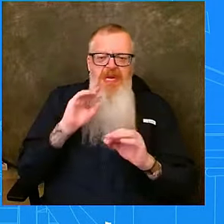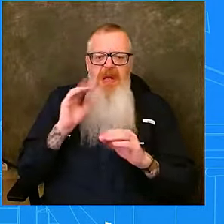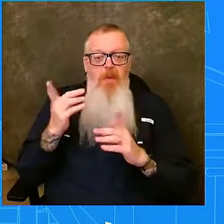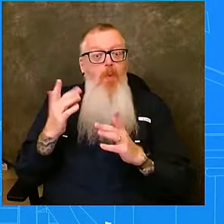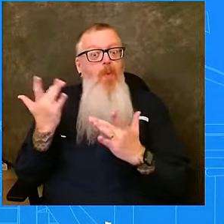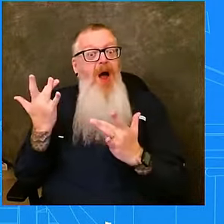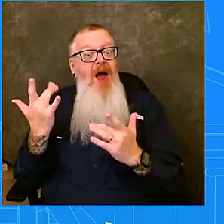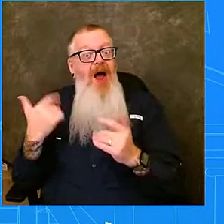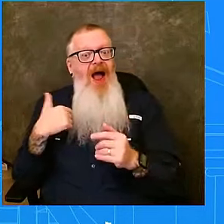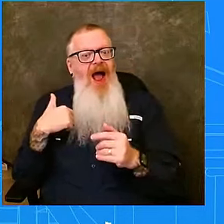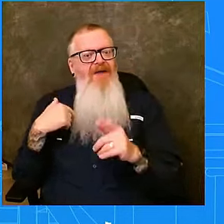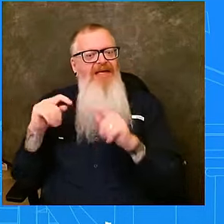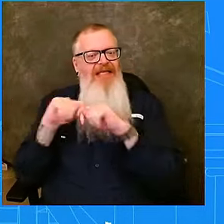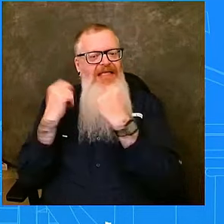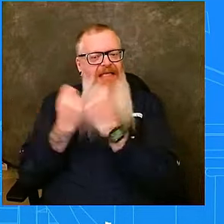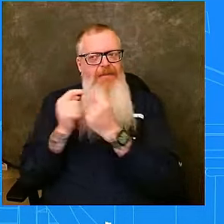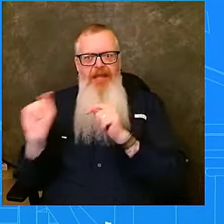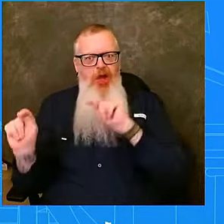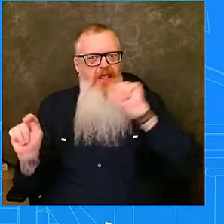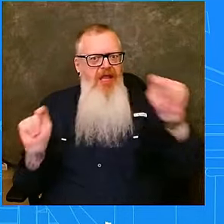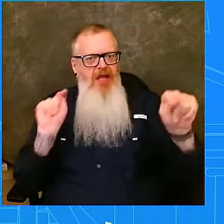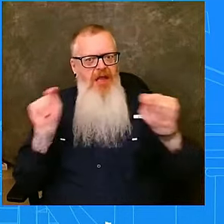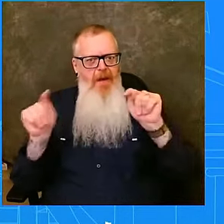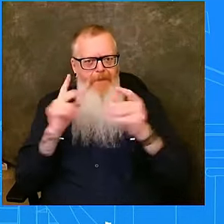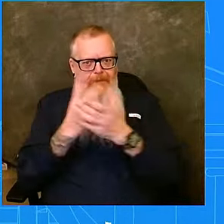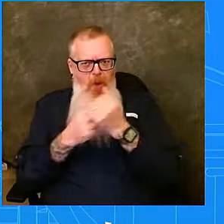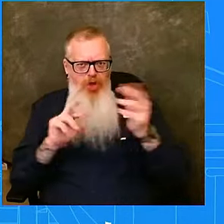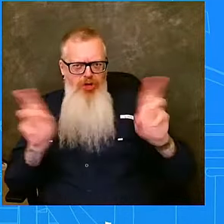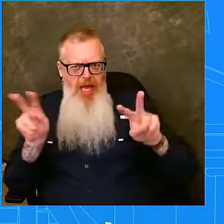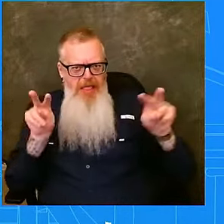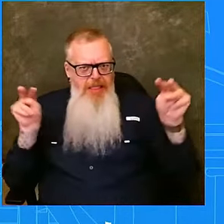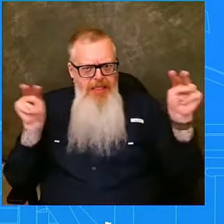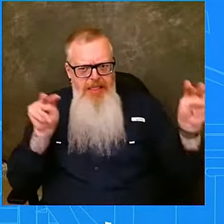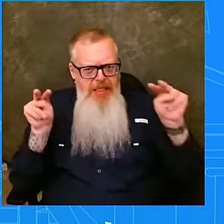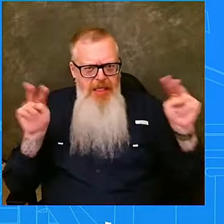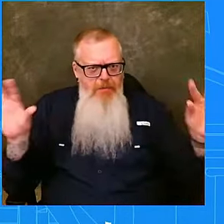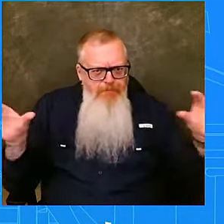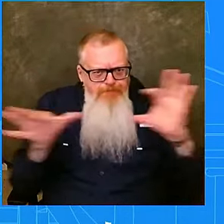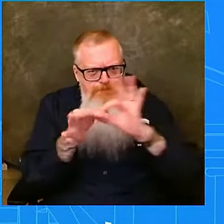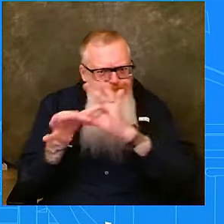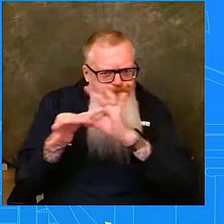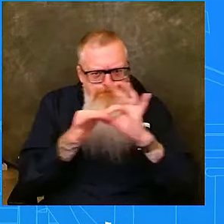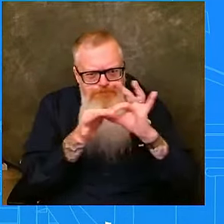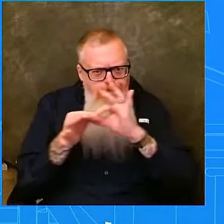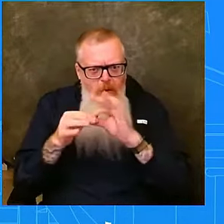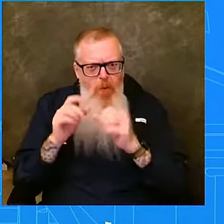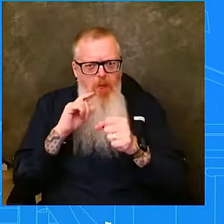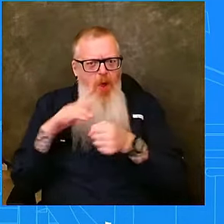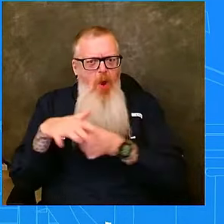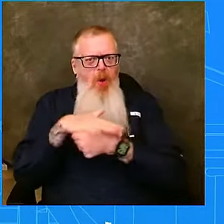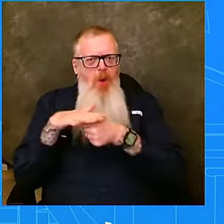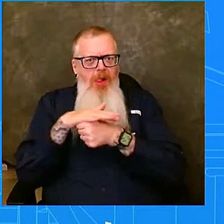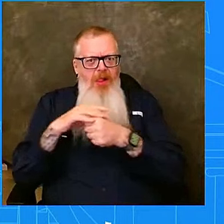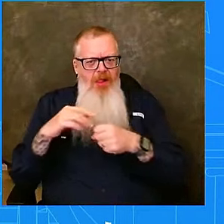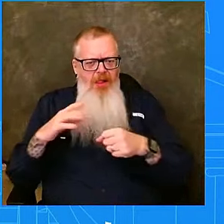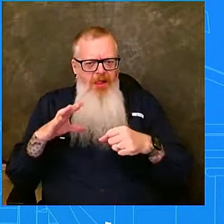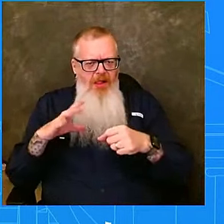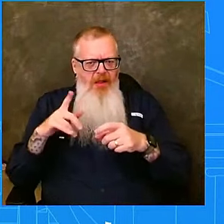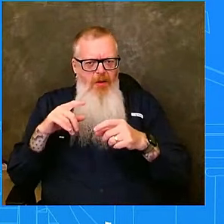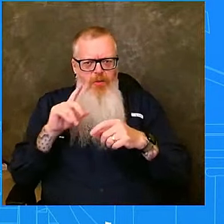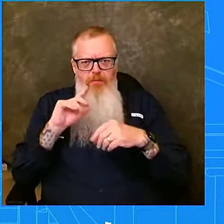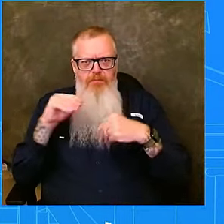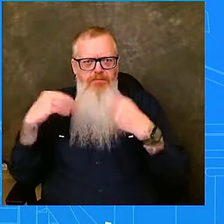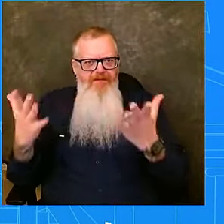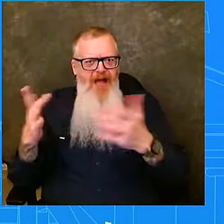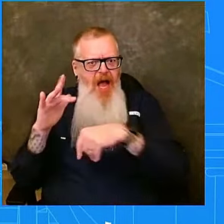to help work side by side with the local officials so we can get those resources in as quickly as possible when this storm is